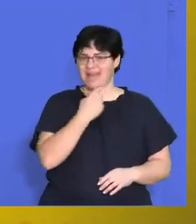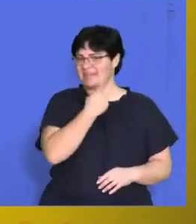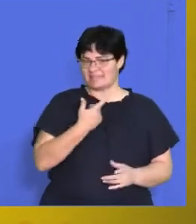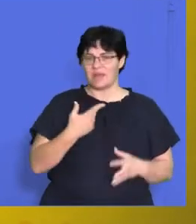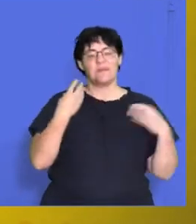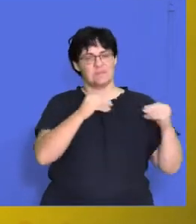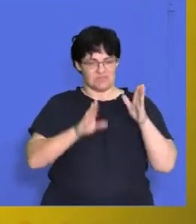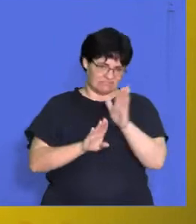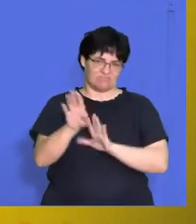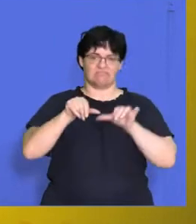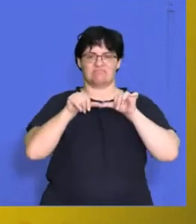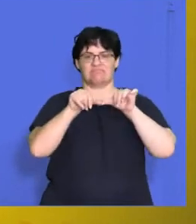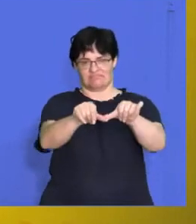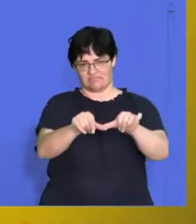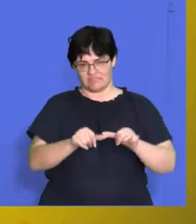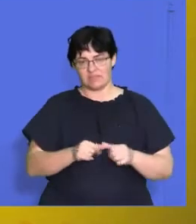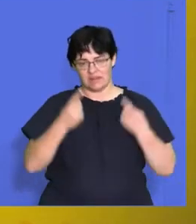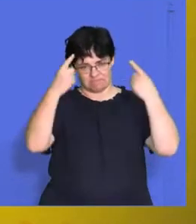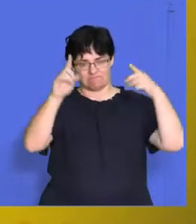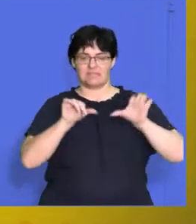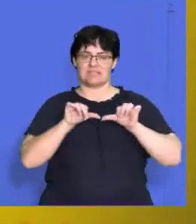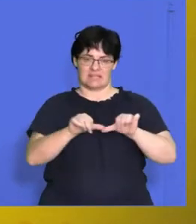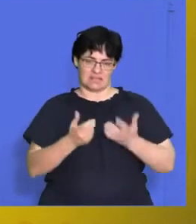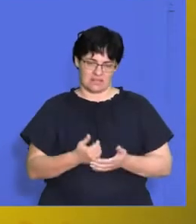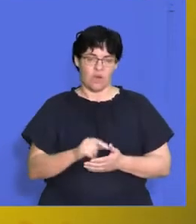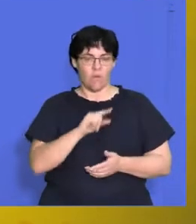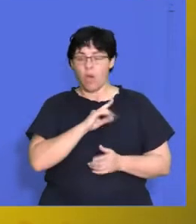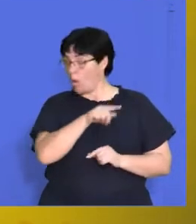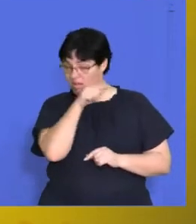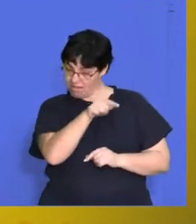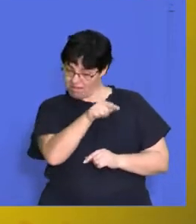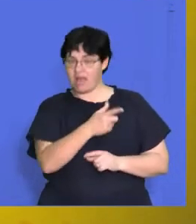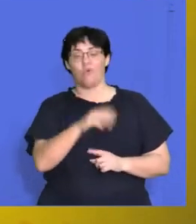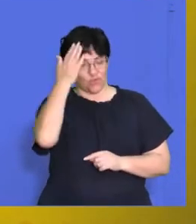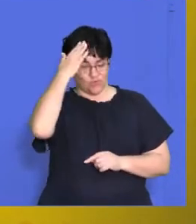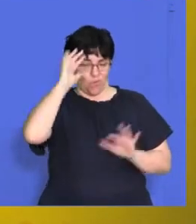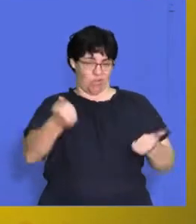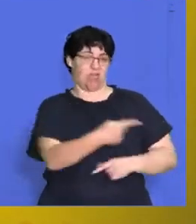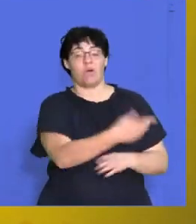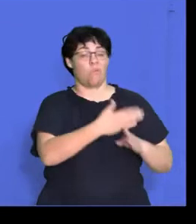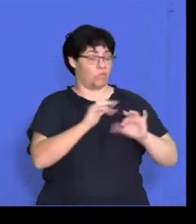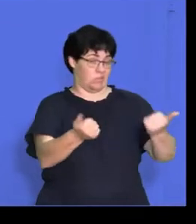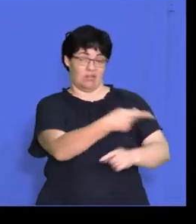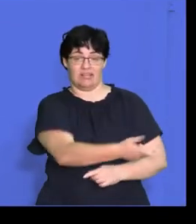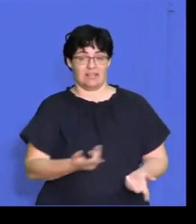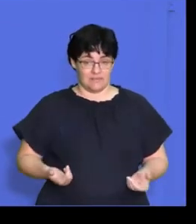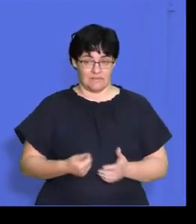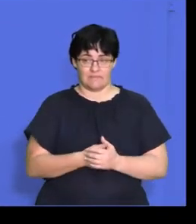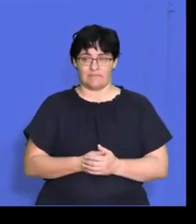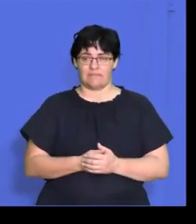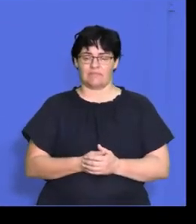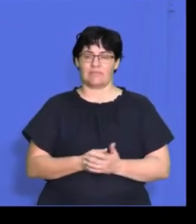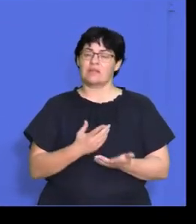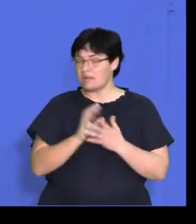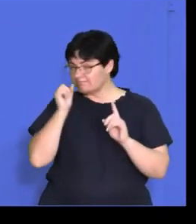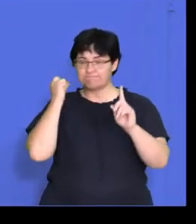business continues on its path of sustainability because everyone's like right these guys actually know what they are doing we